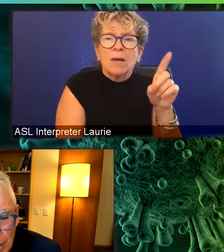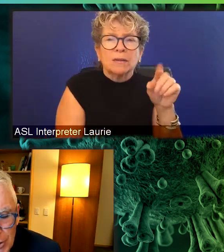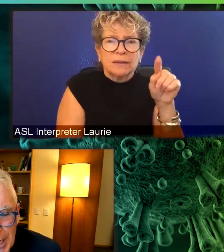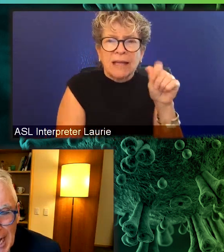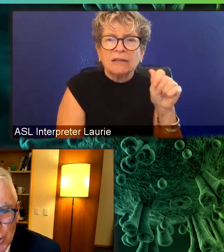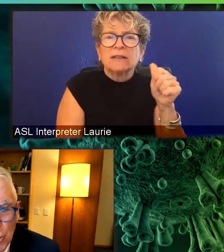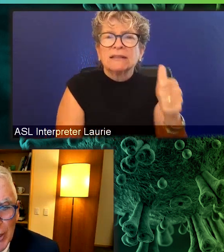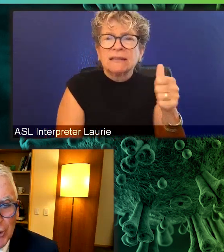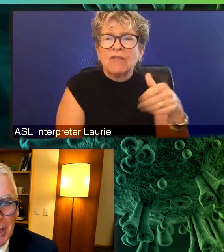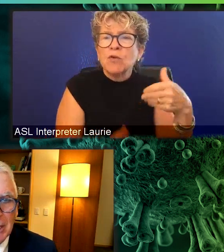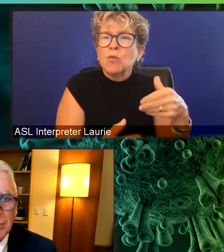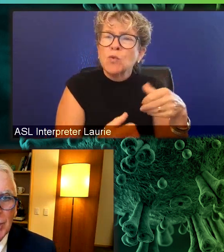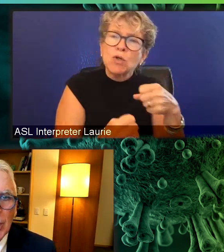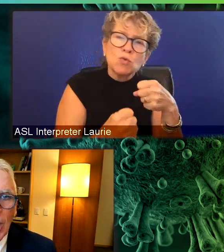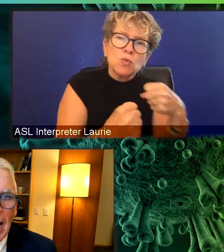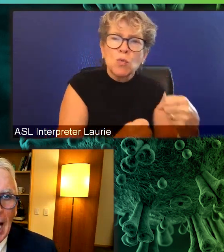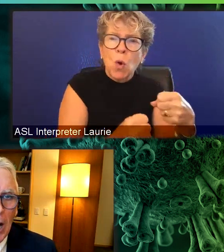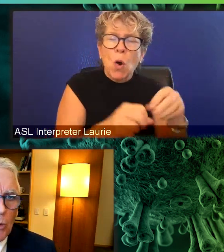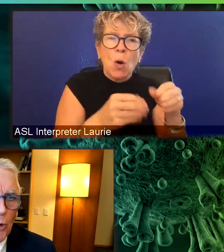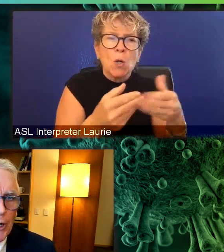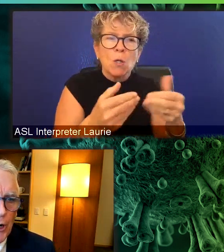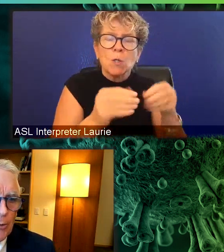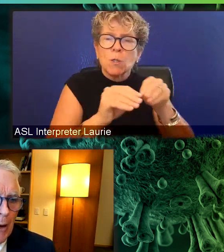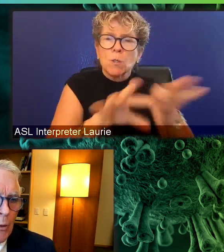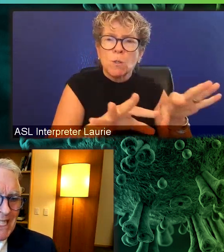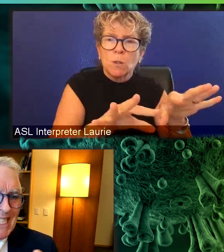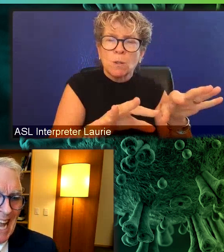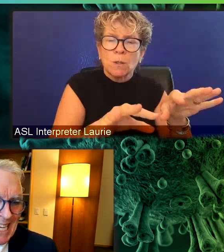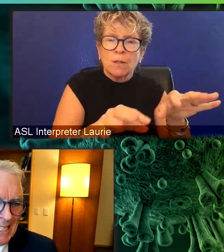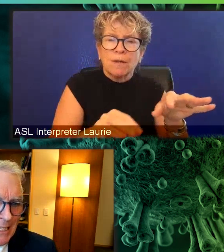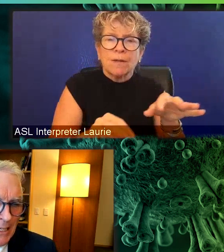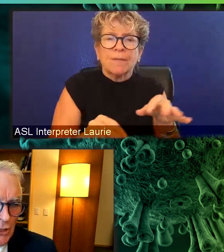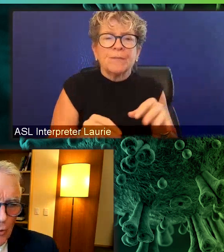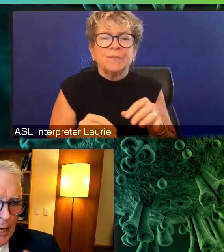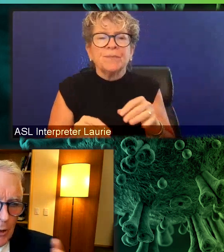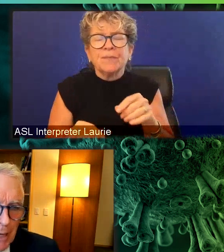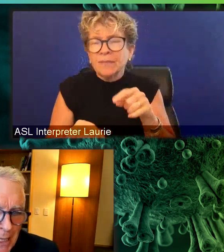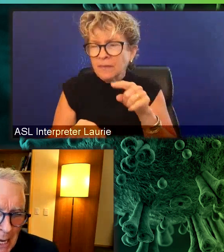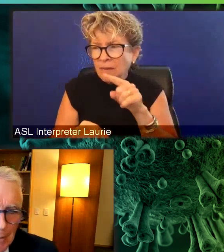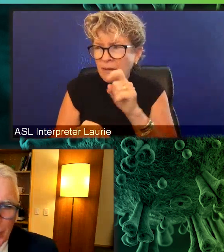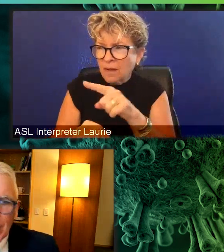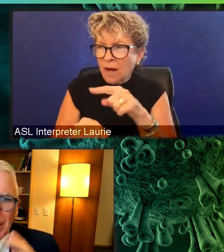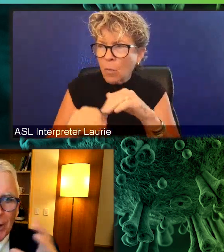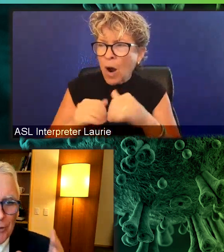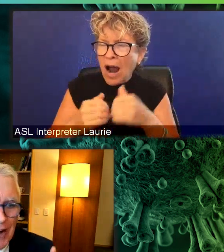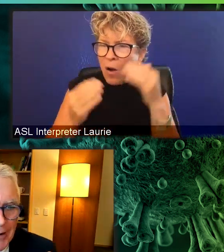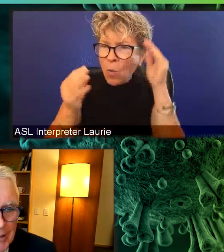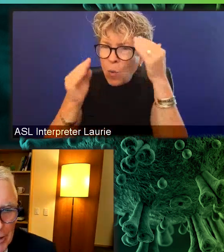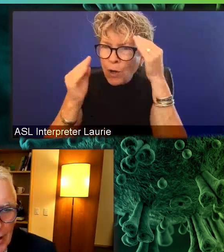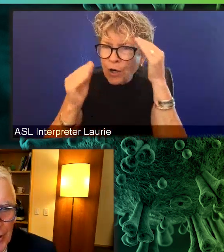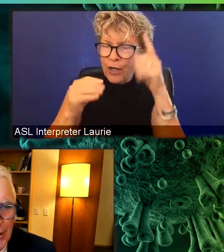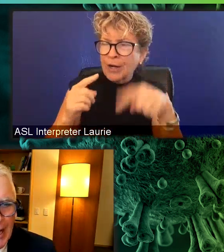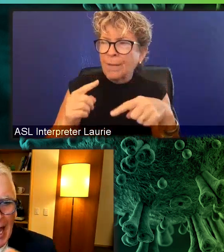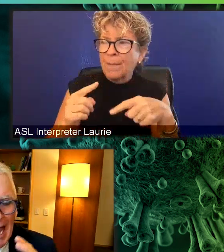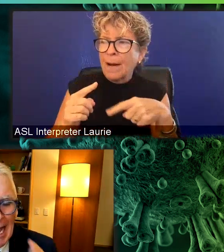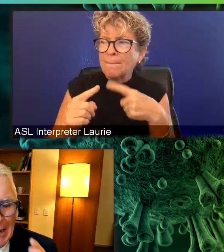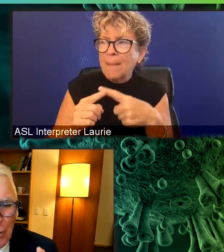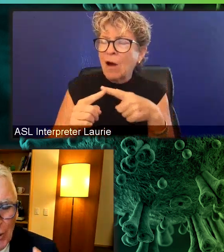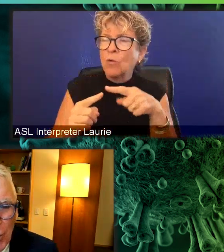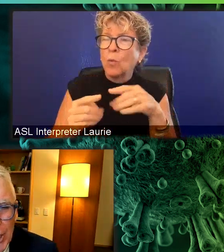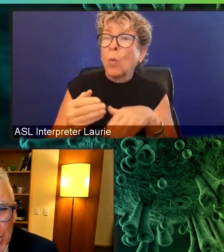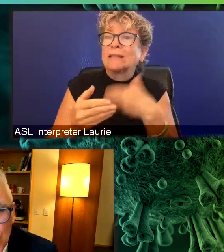so then Trevor, the natural question becomes, how worried are you about what's next? Because, you we hear about Lambda, we hear about other variants that are out there.